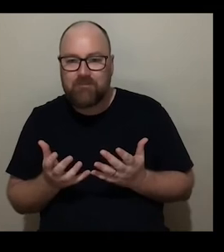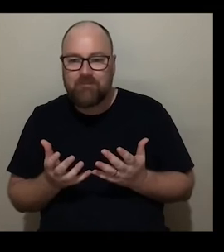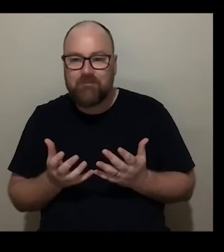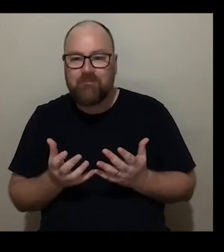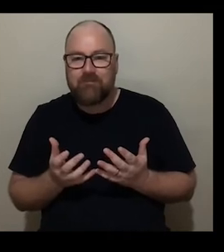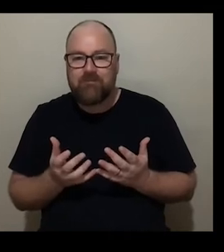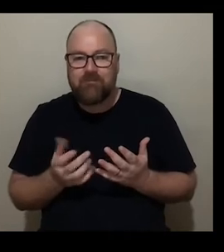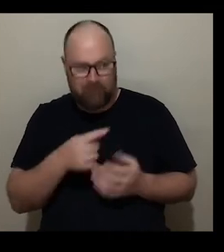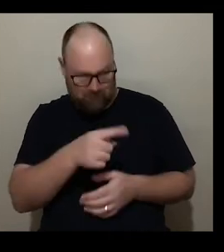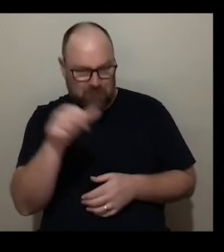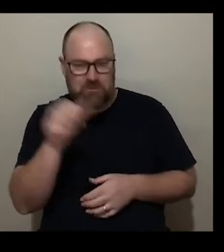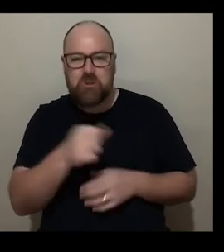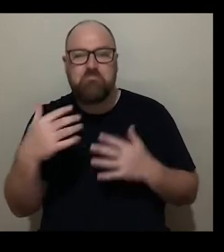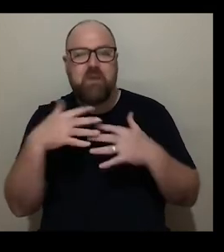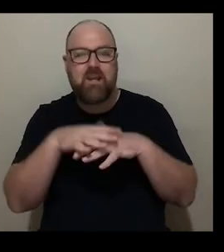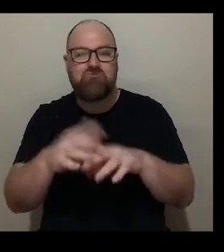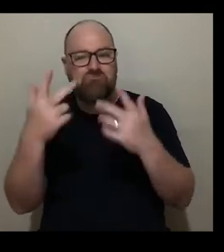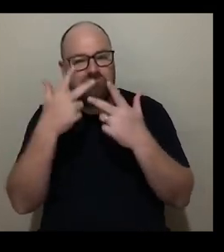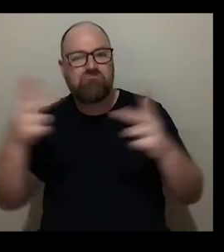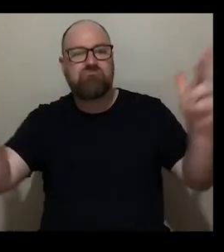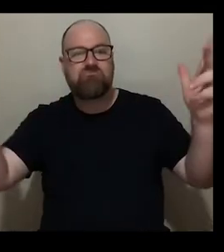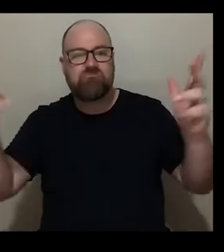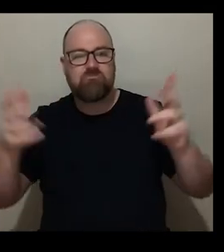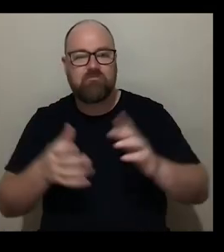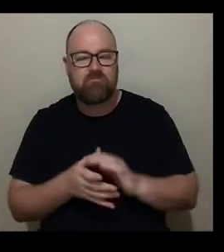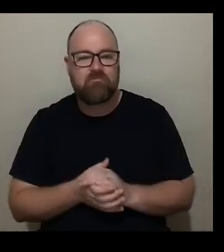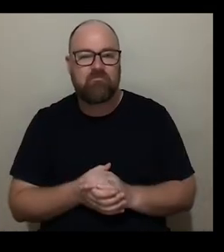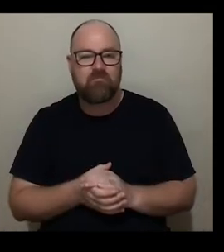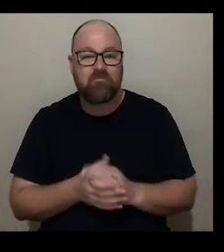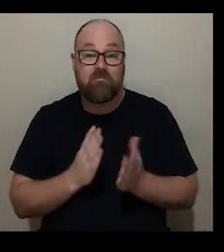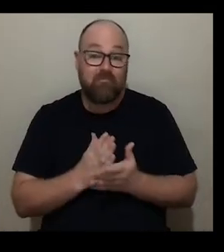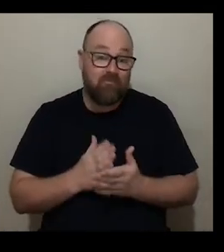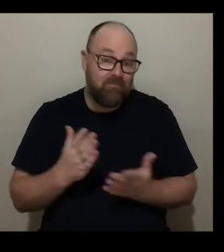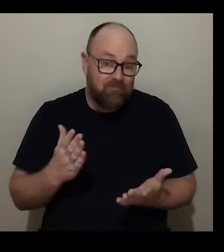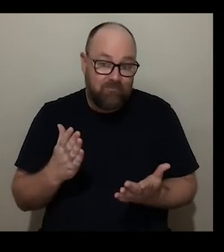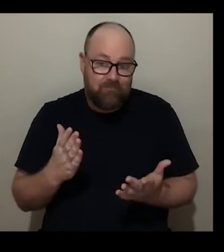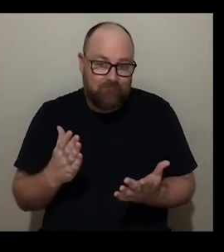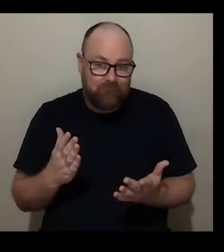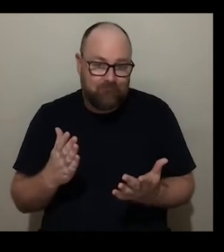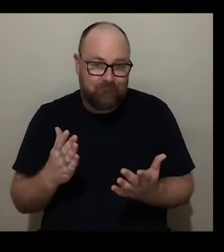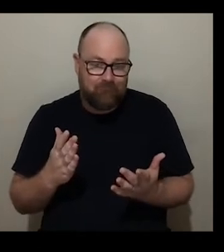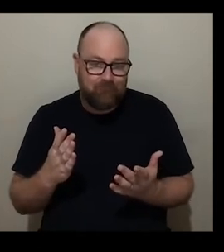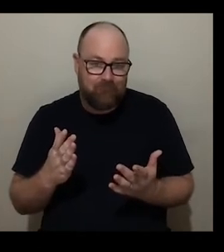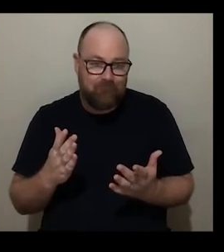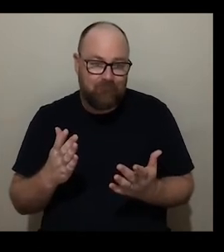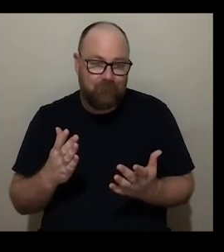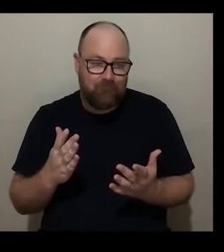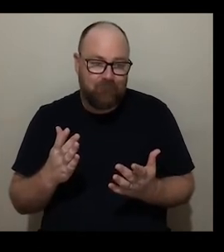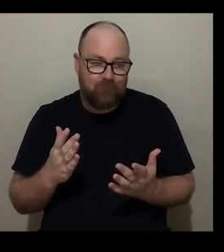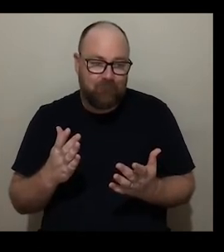this is work that's in the mainstream let's get it out there um because at the end of the day i i think one of